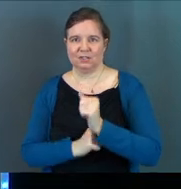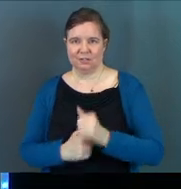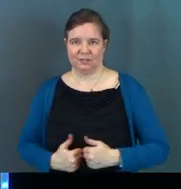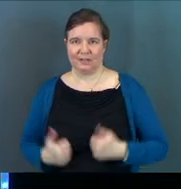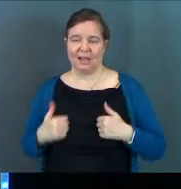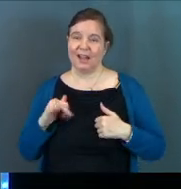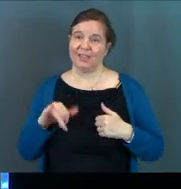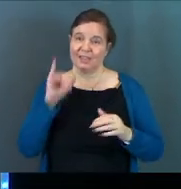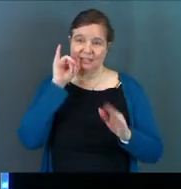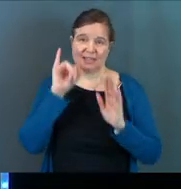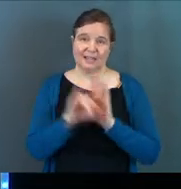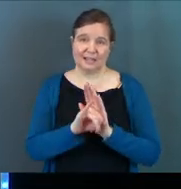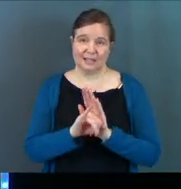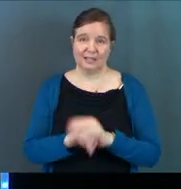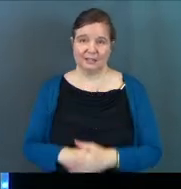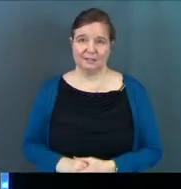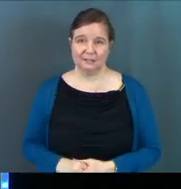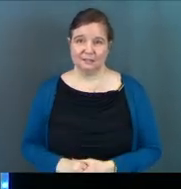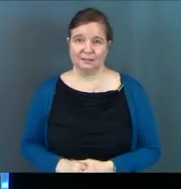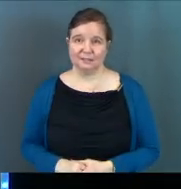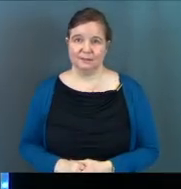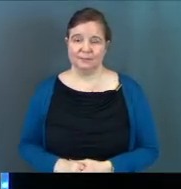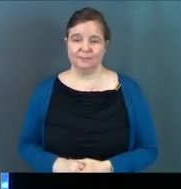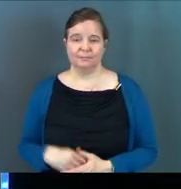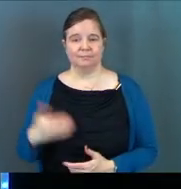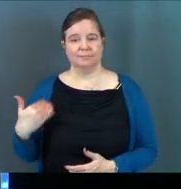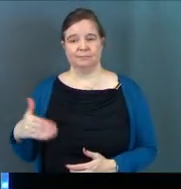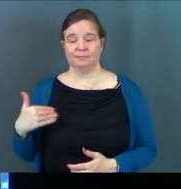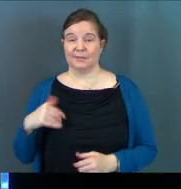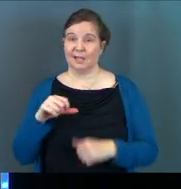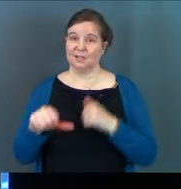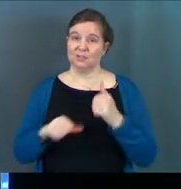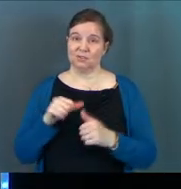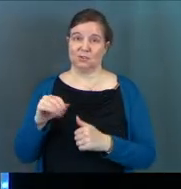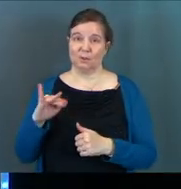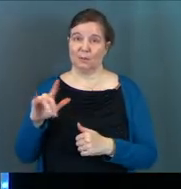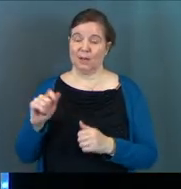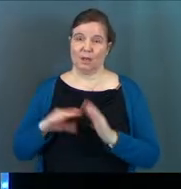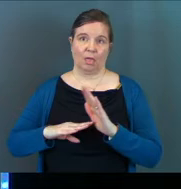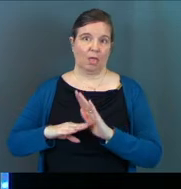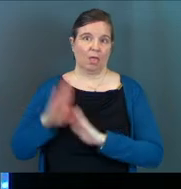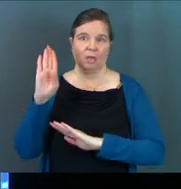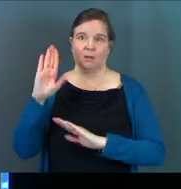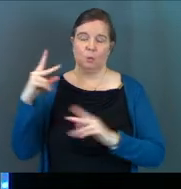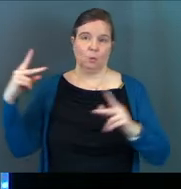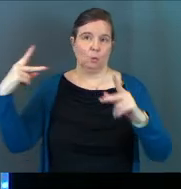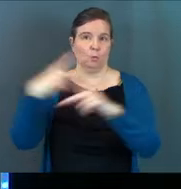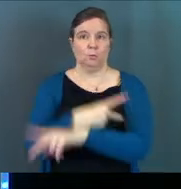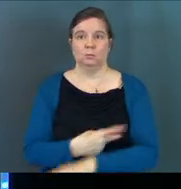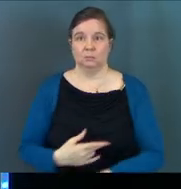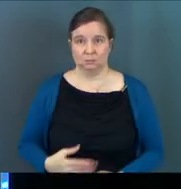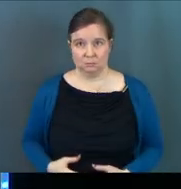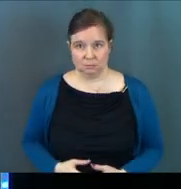And that's identity. And man, hasn't social media just taken this to a whole other level?